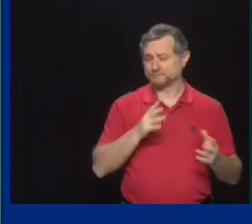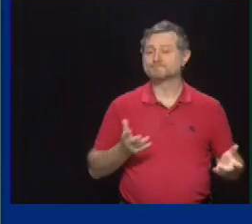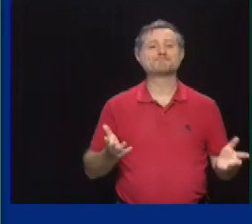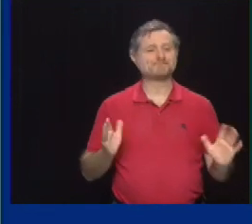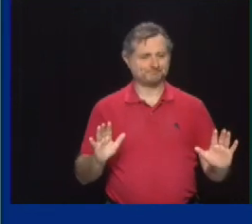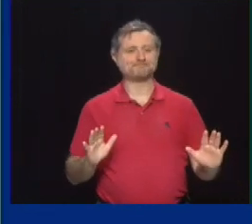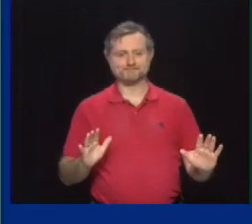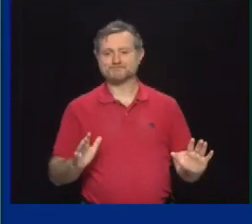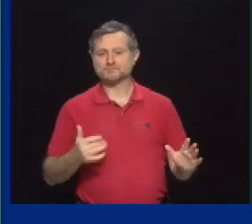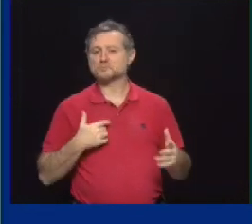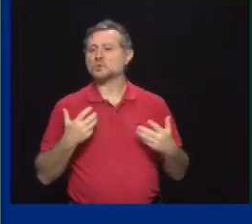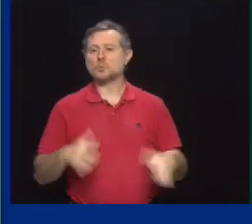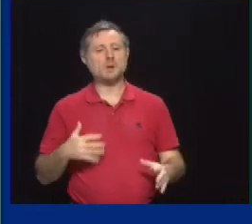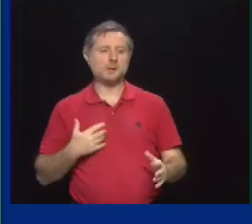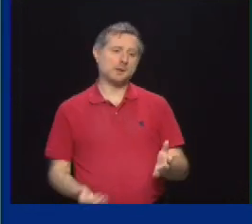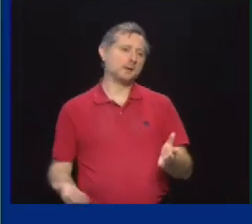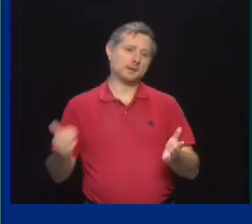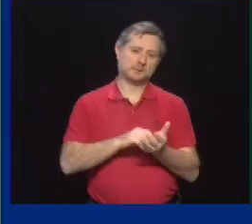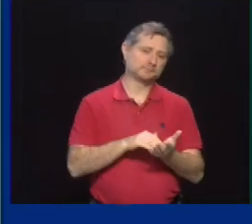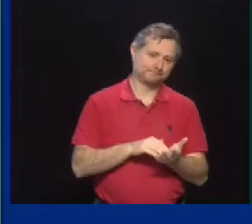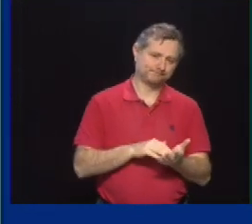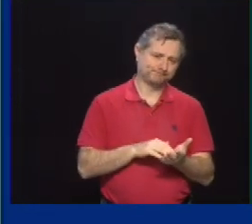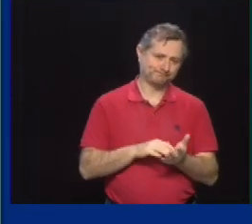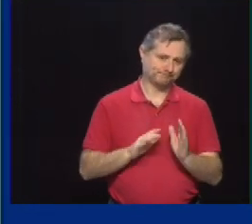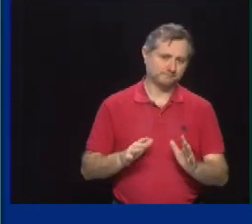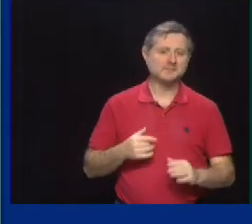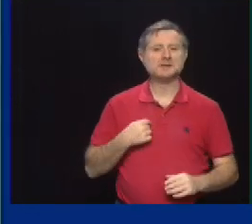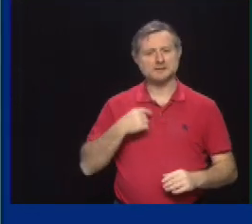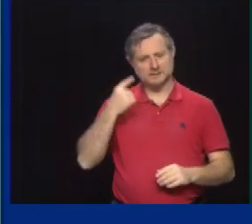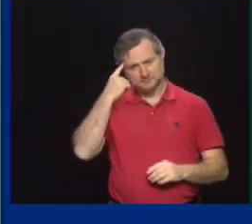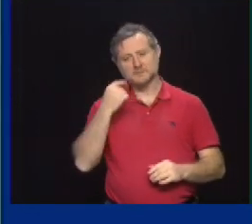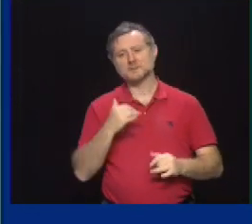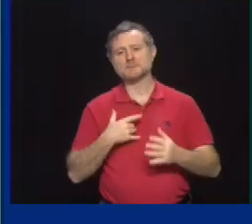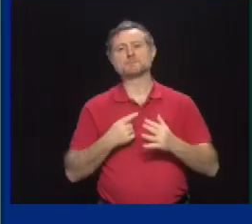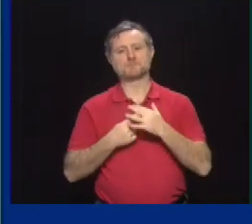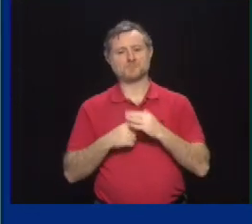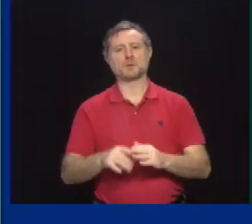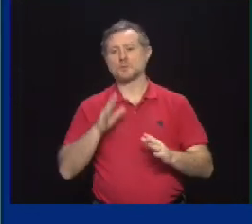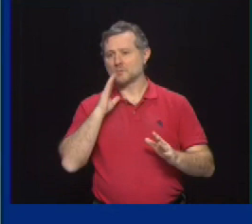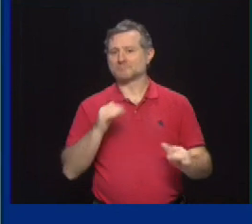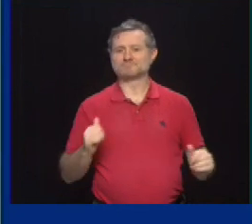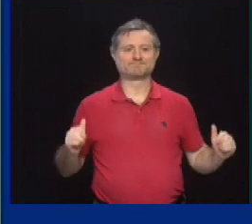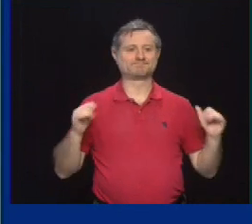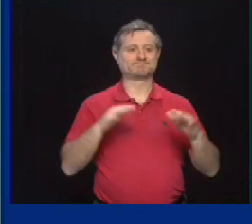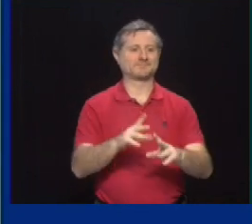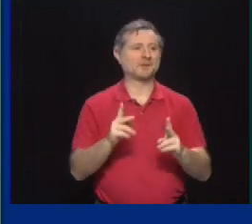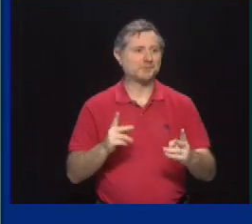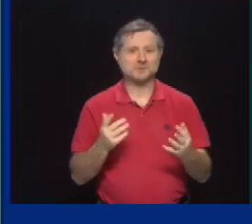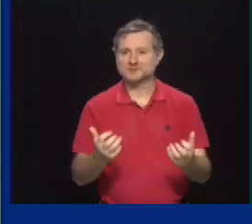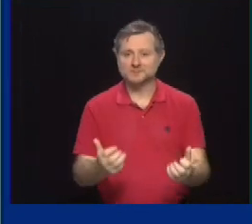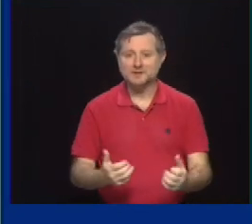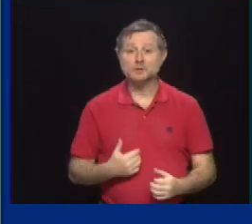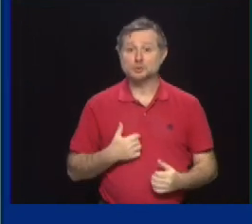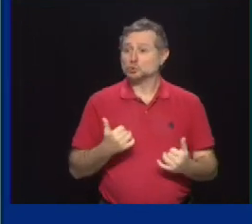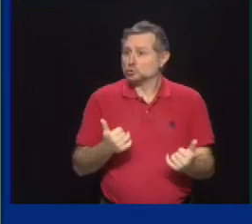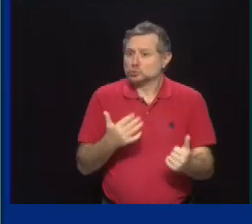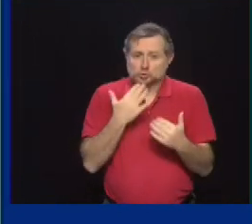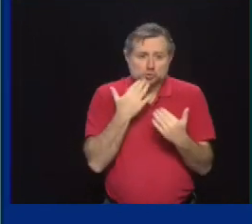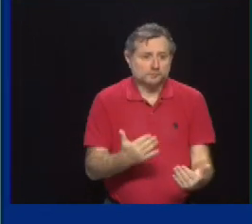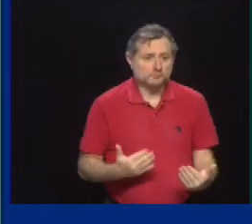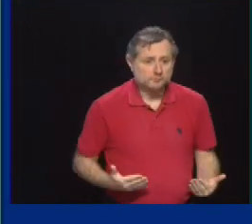go to that place again. We want to make sure. I think there'll be an initial rush of people wanting these, which is good. I suspect there'll come a time when